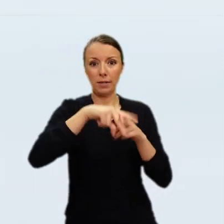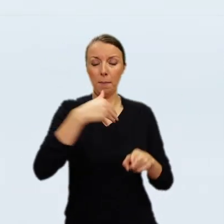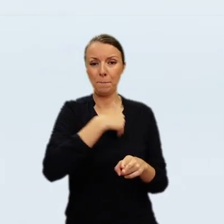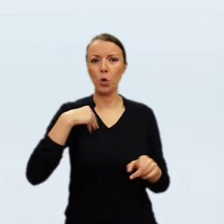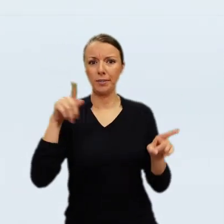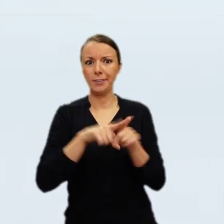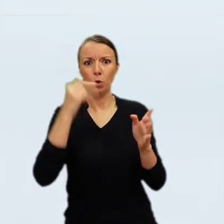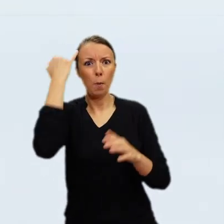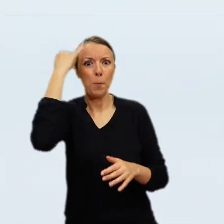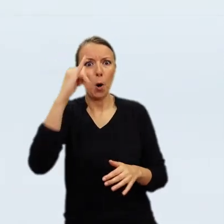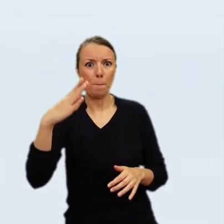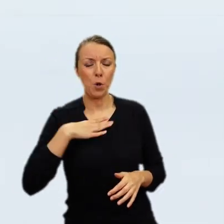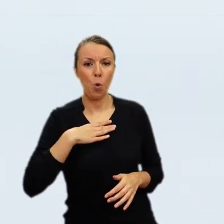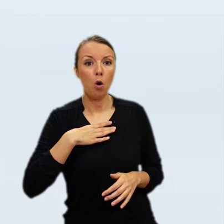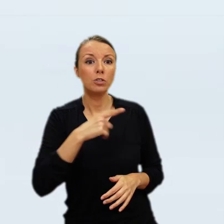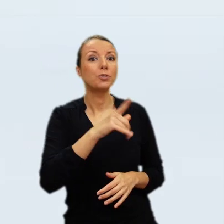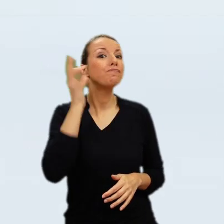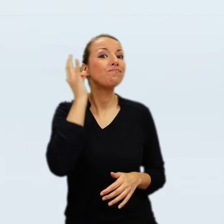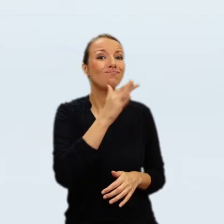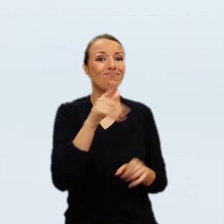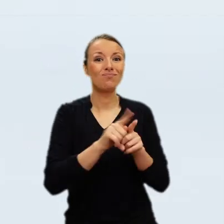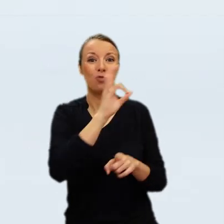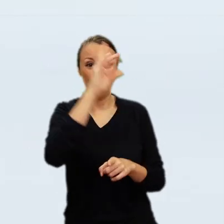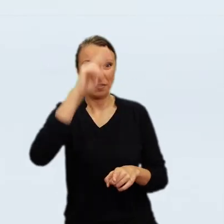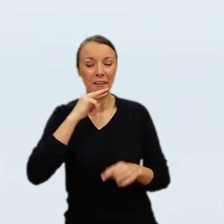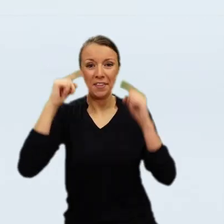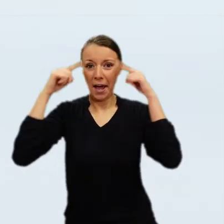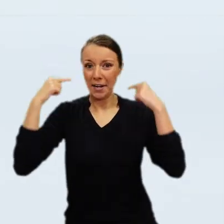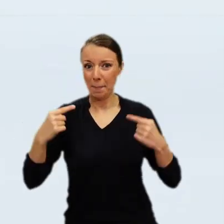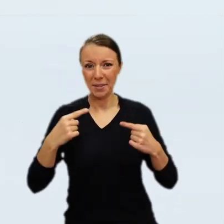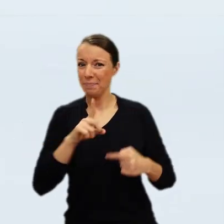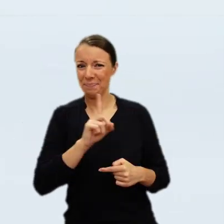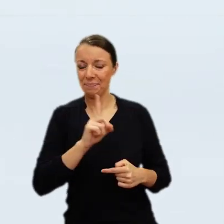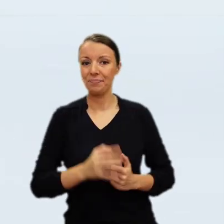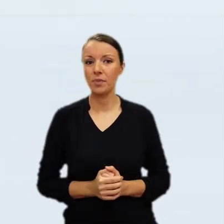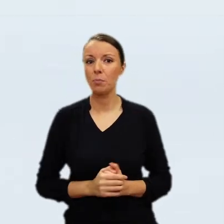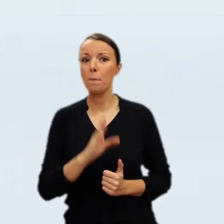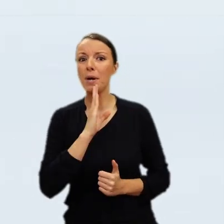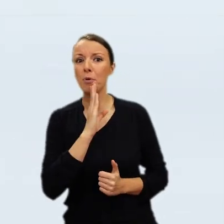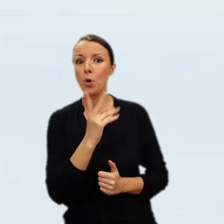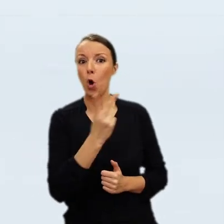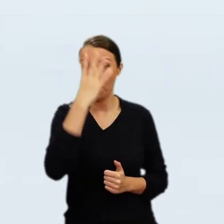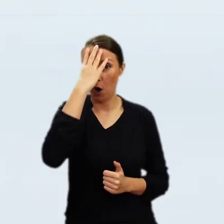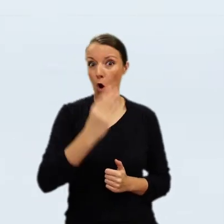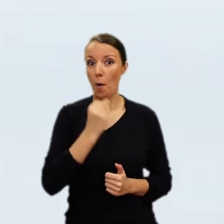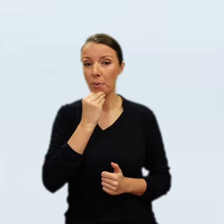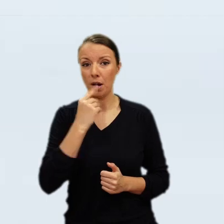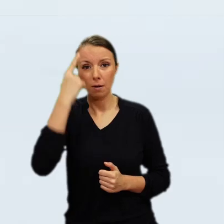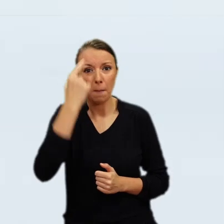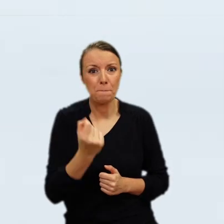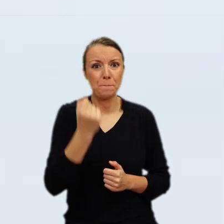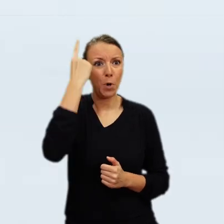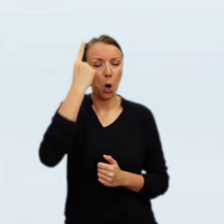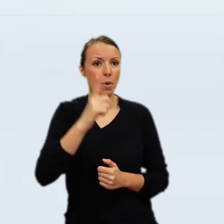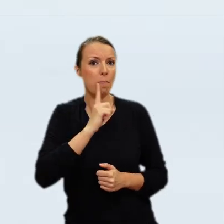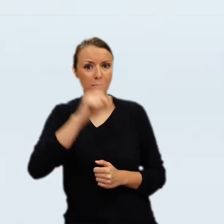as a Jewish girl and her father, a rabbi. Most likely these two paintings were intended to be fantasy figures, tronies,